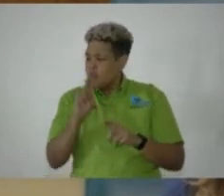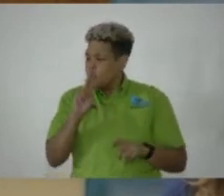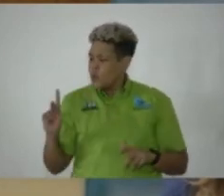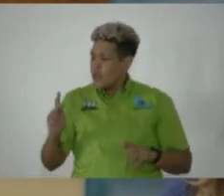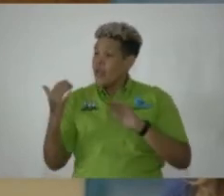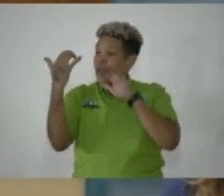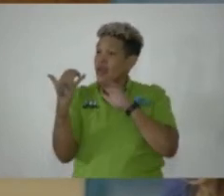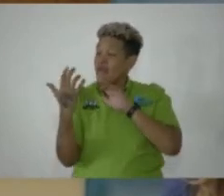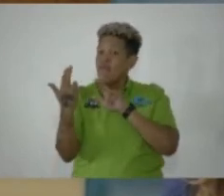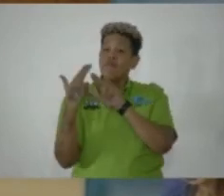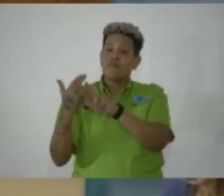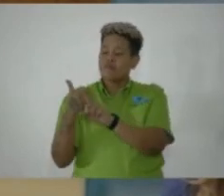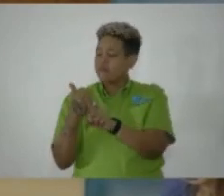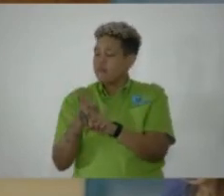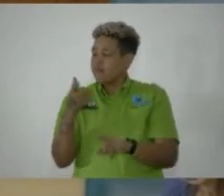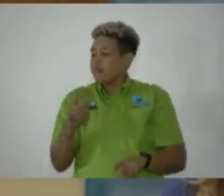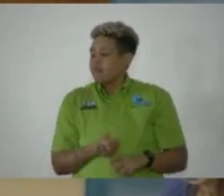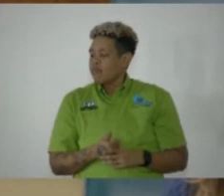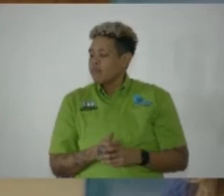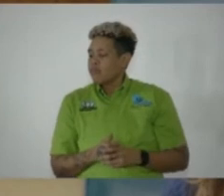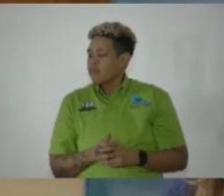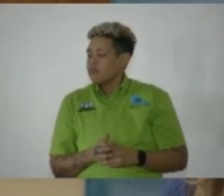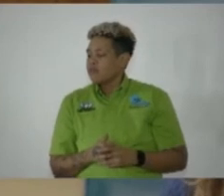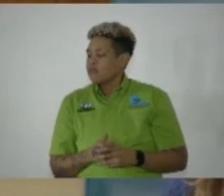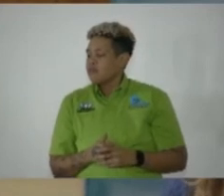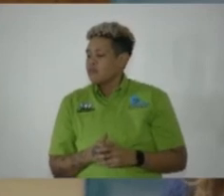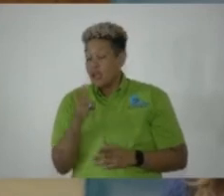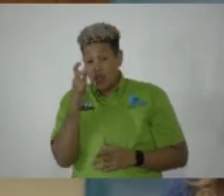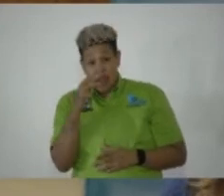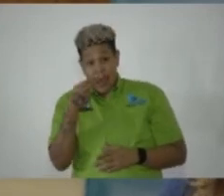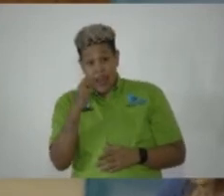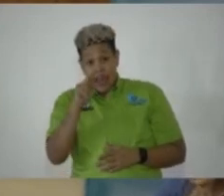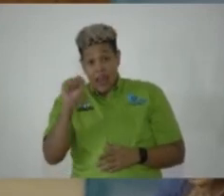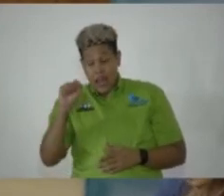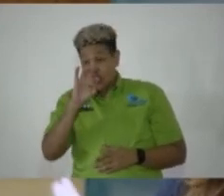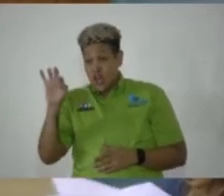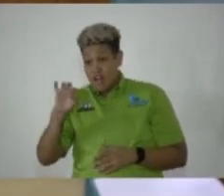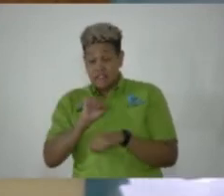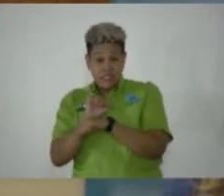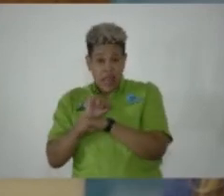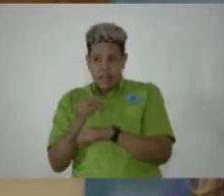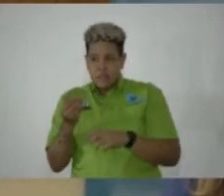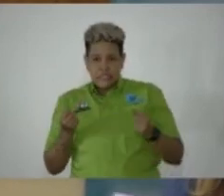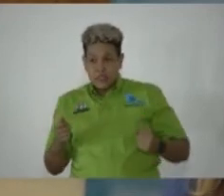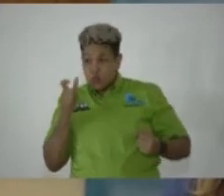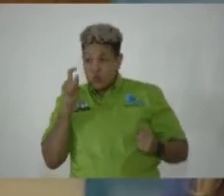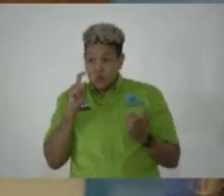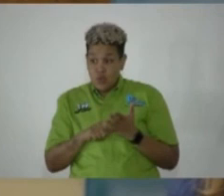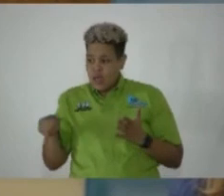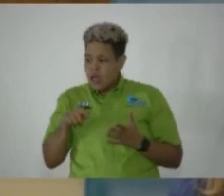Kingdom who call themselves heirs of slavery. And who, in recognition of the wrongs